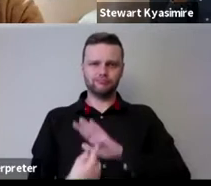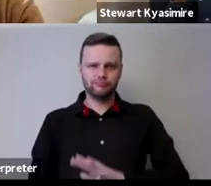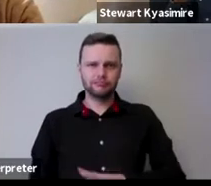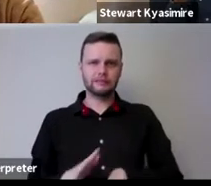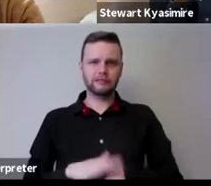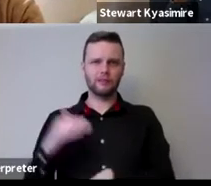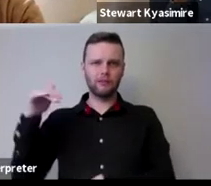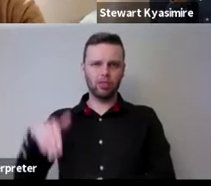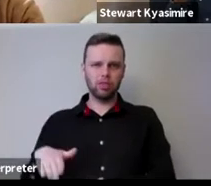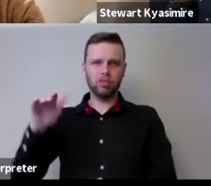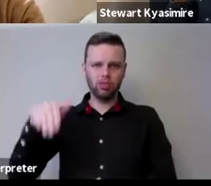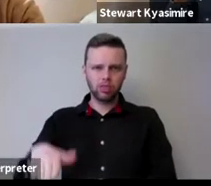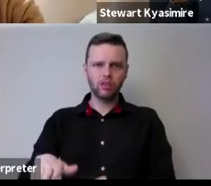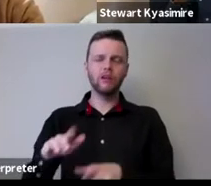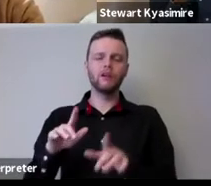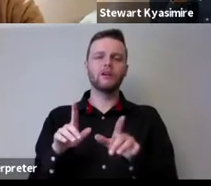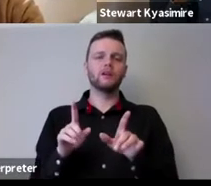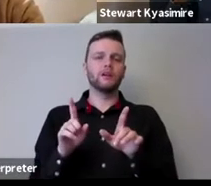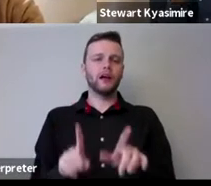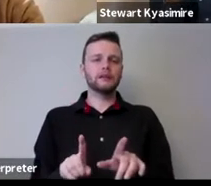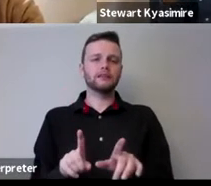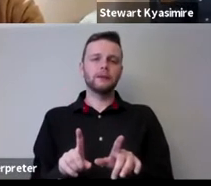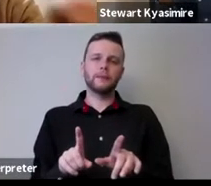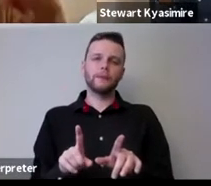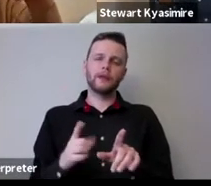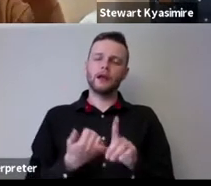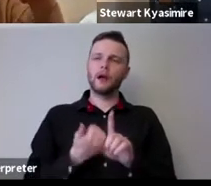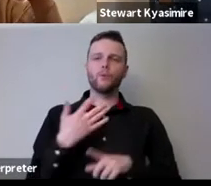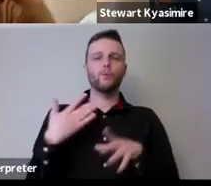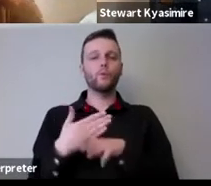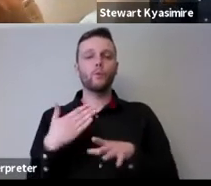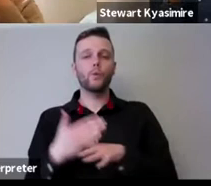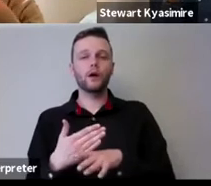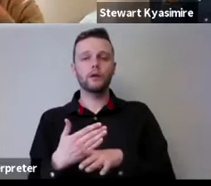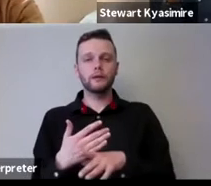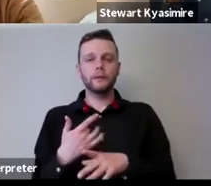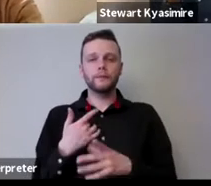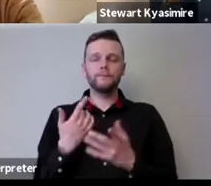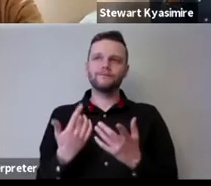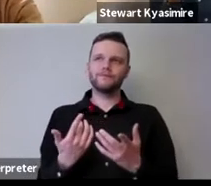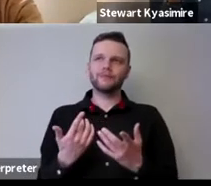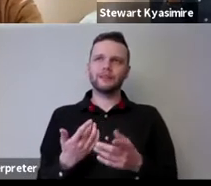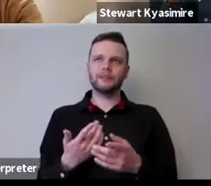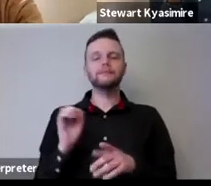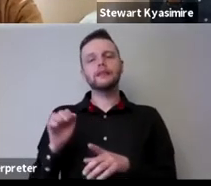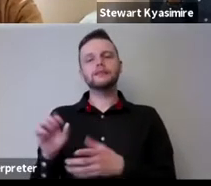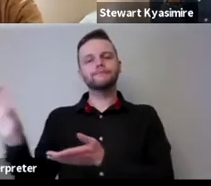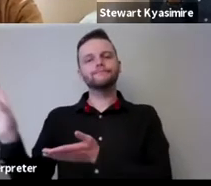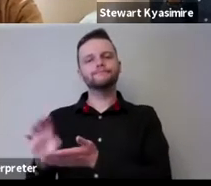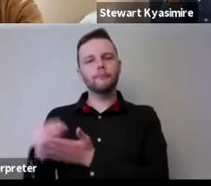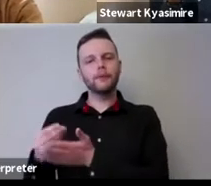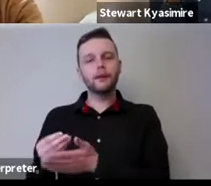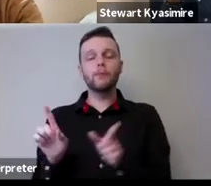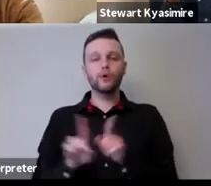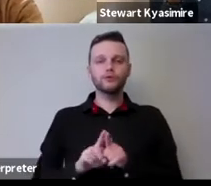um and then the way that work is not just to earn money but it's to nurture self